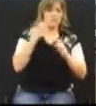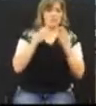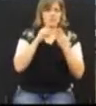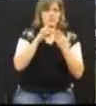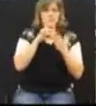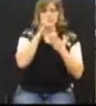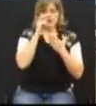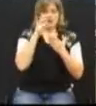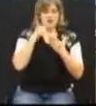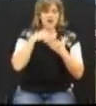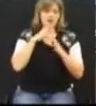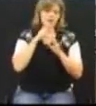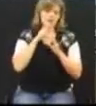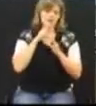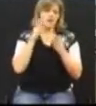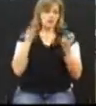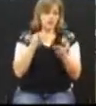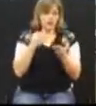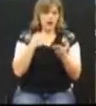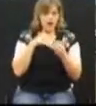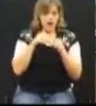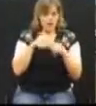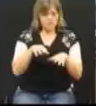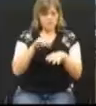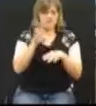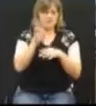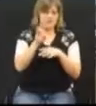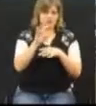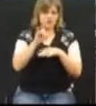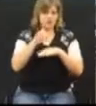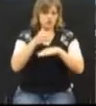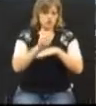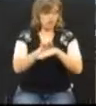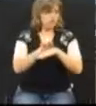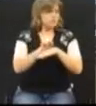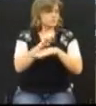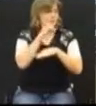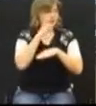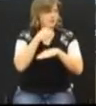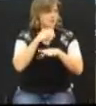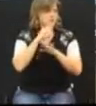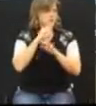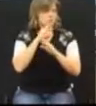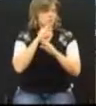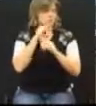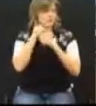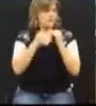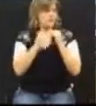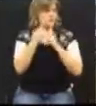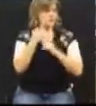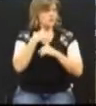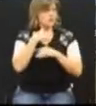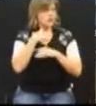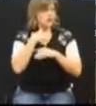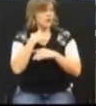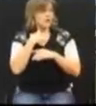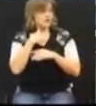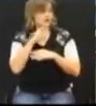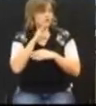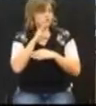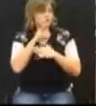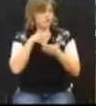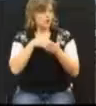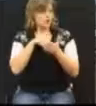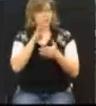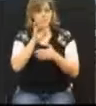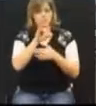things. I've lost seven jobs since May for speaking up at these public hearings. The last one, after I spoke against Bill Liseley's request for this property, I was working